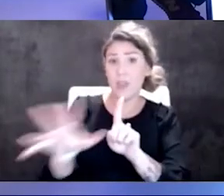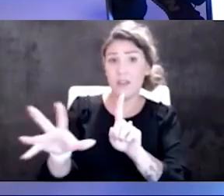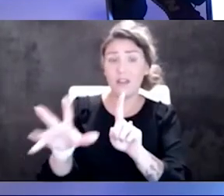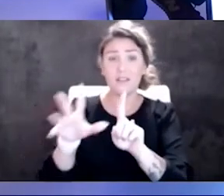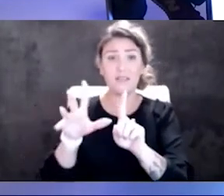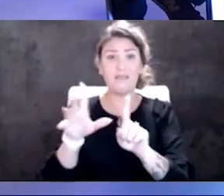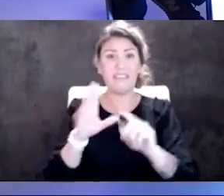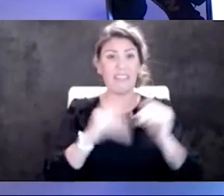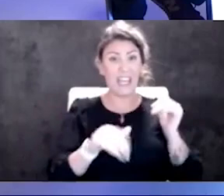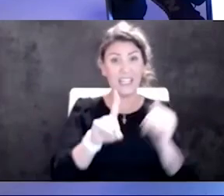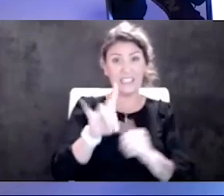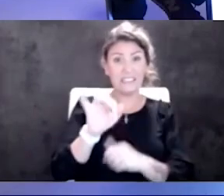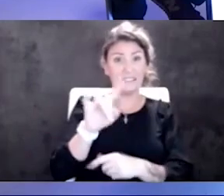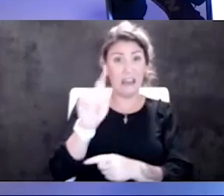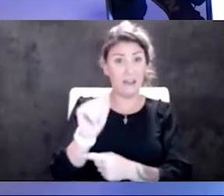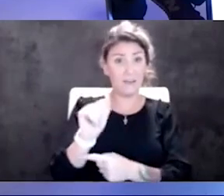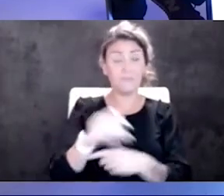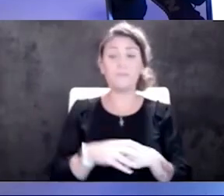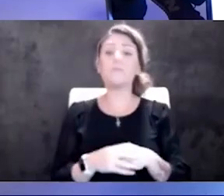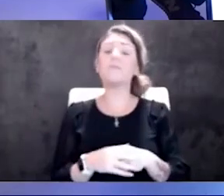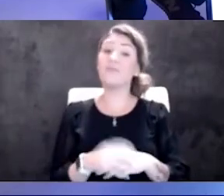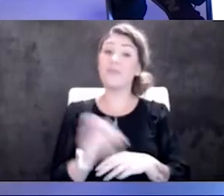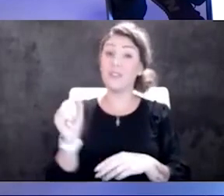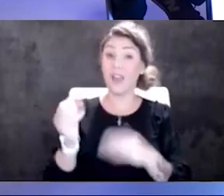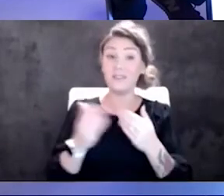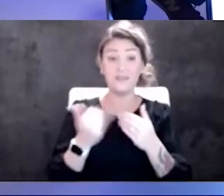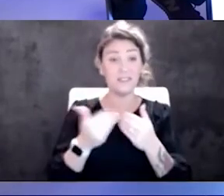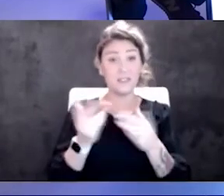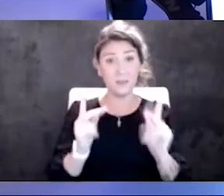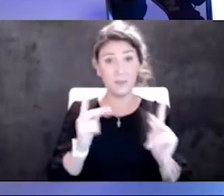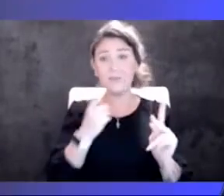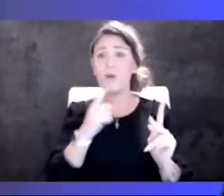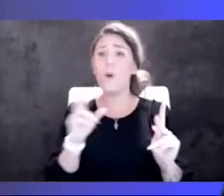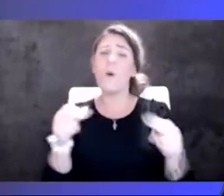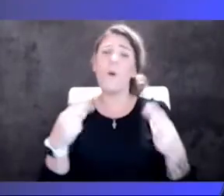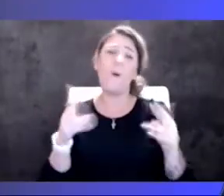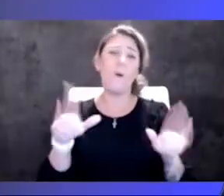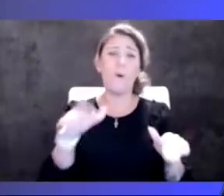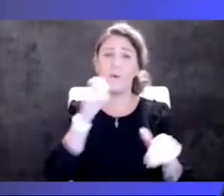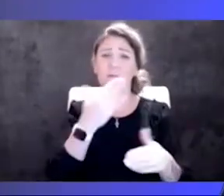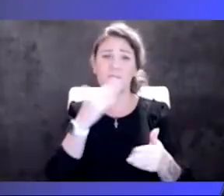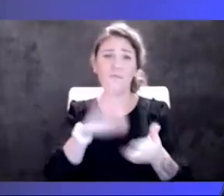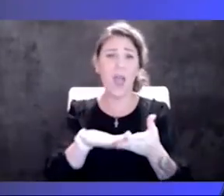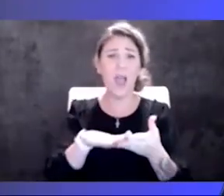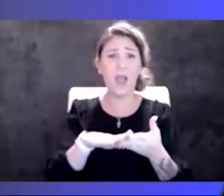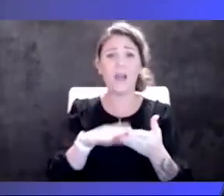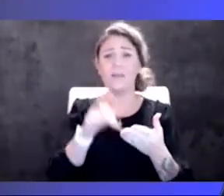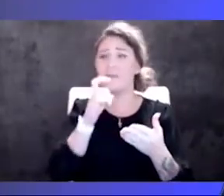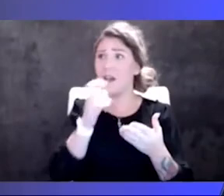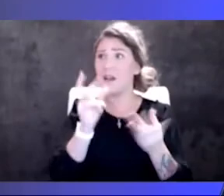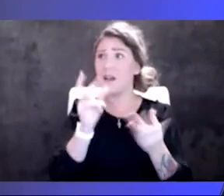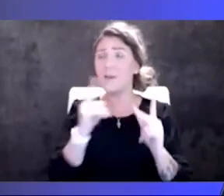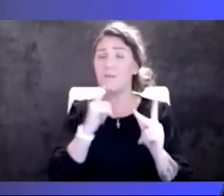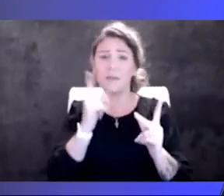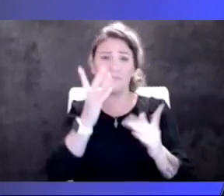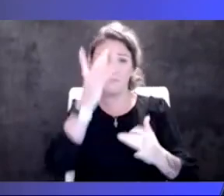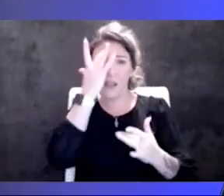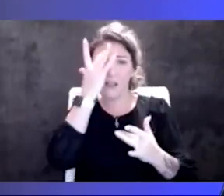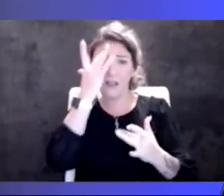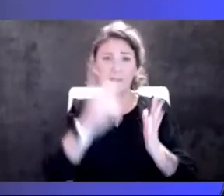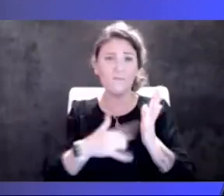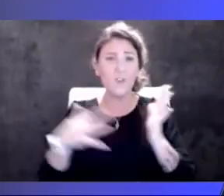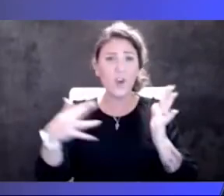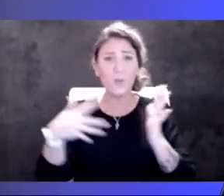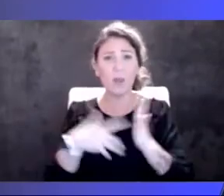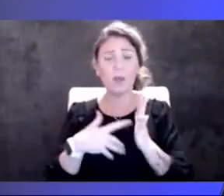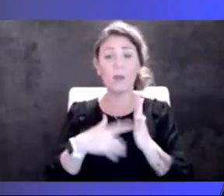think the other thing, I think it's going to be really easy for people to say, oh, it's not as bad, because it doesn't make people as sick as frequently. But